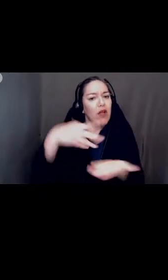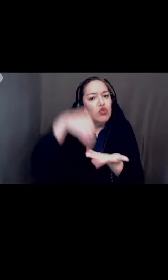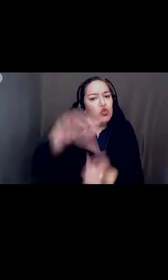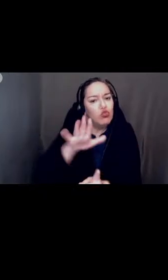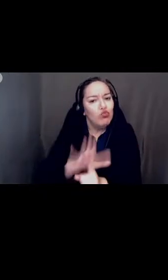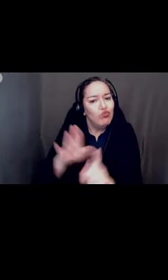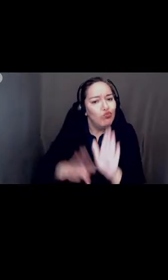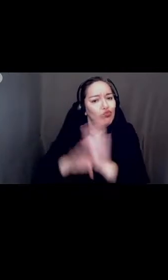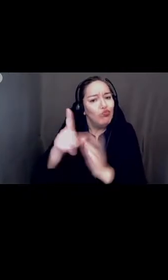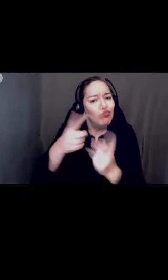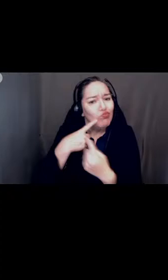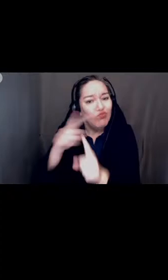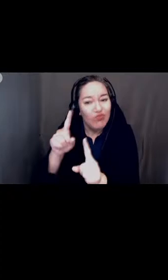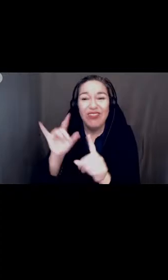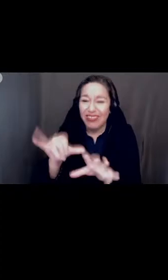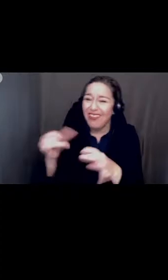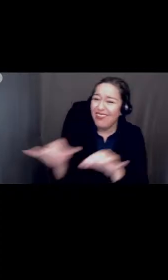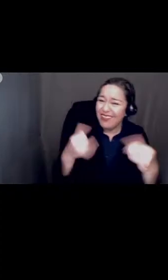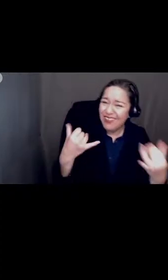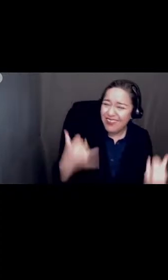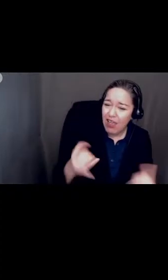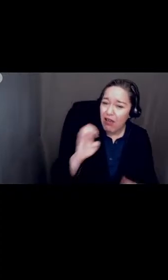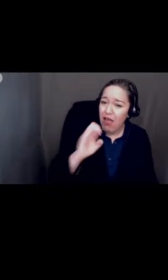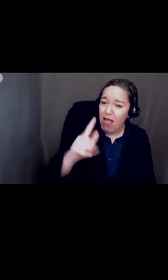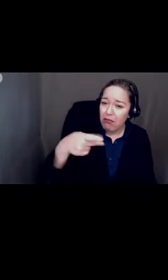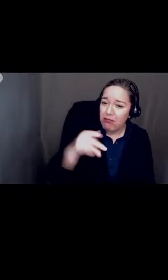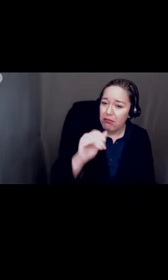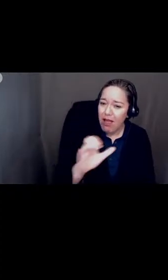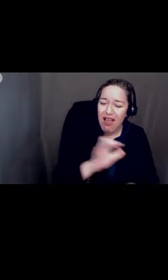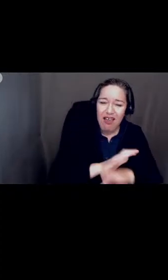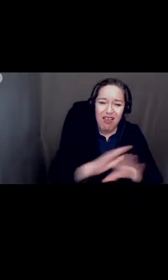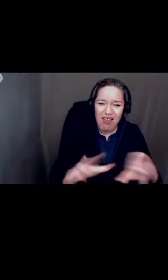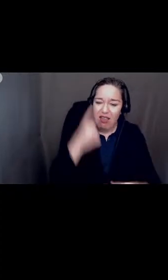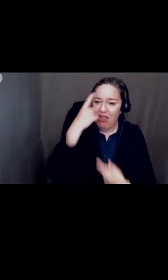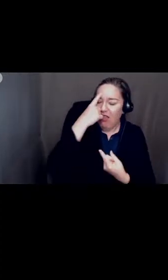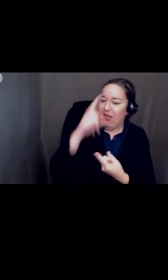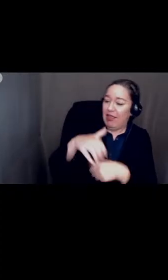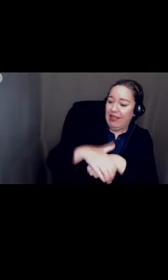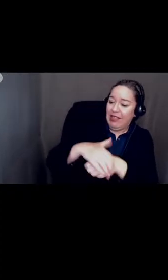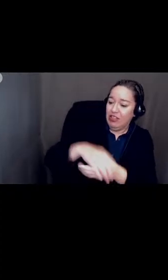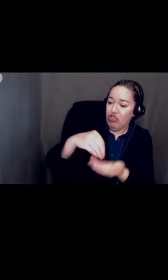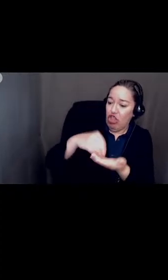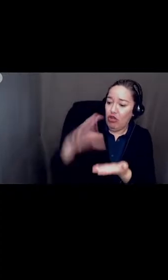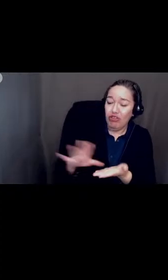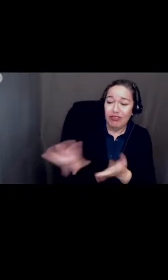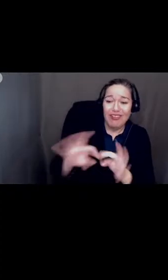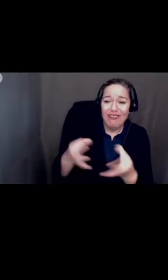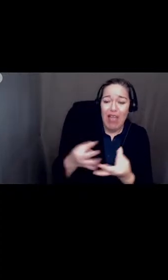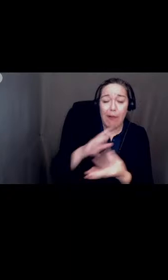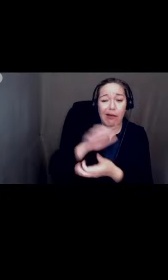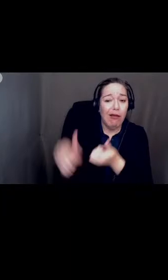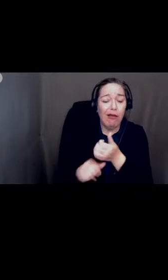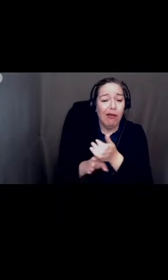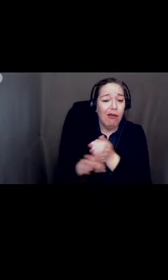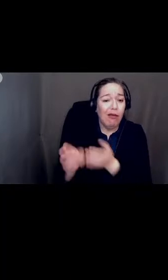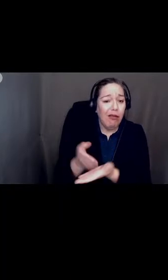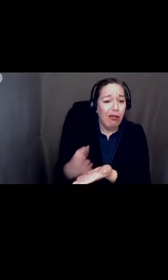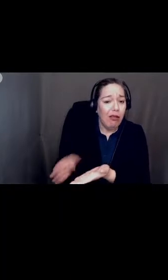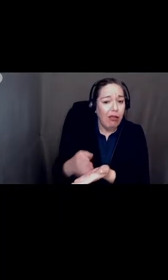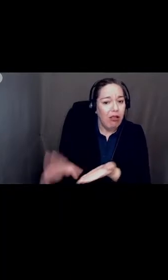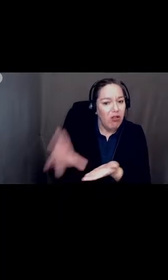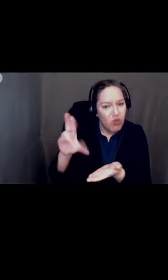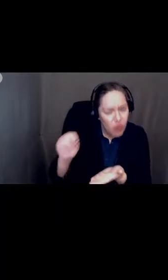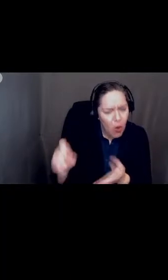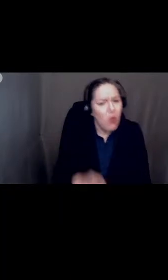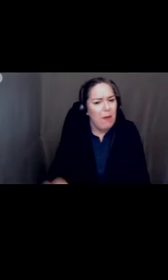are doing now with alpac no longer feeling that our english learners and their families were the minority but important enough to seek innovative ways to make them